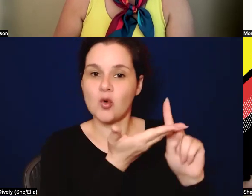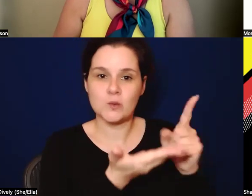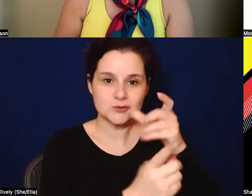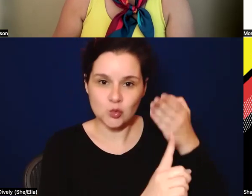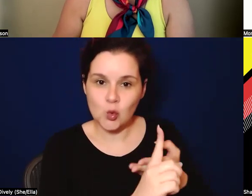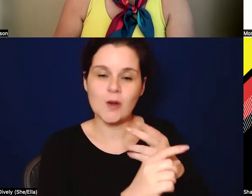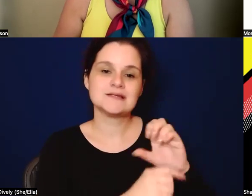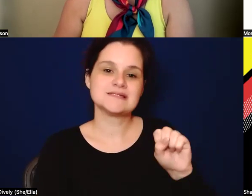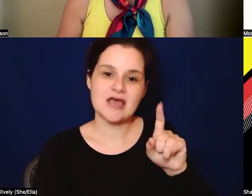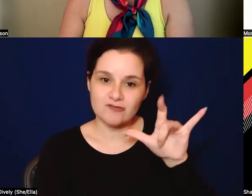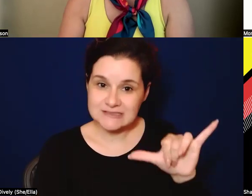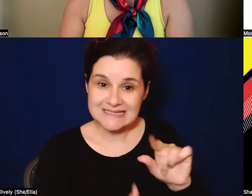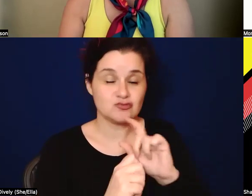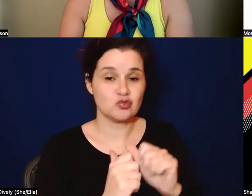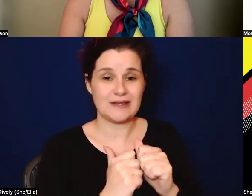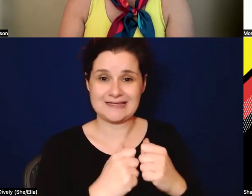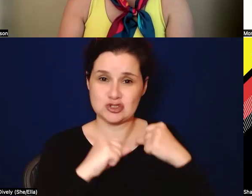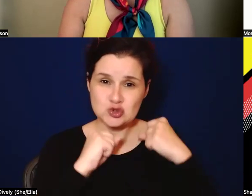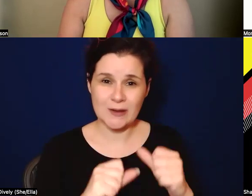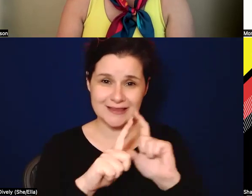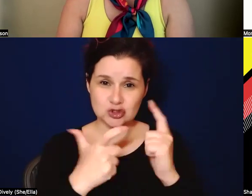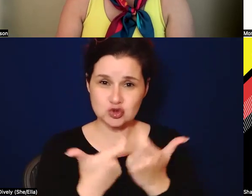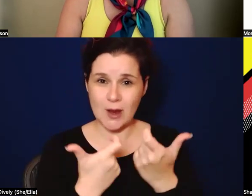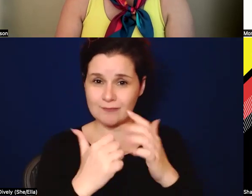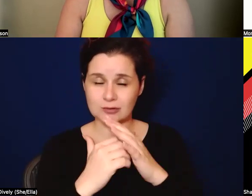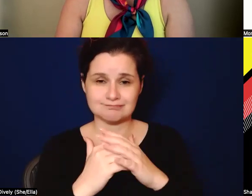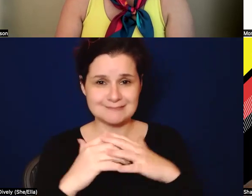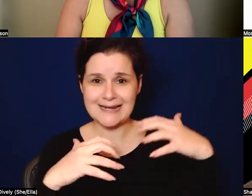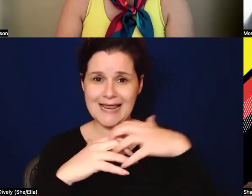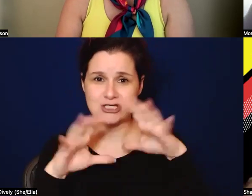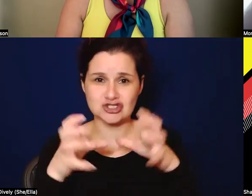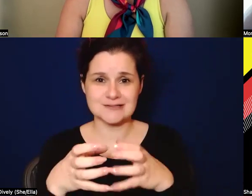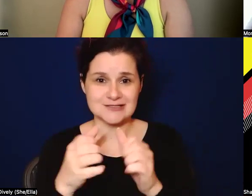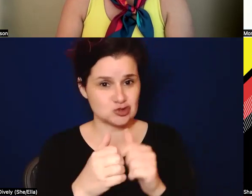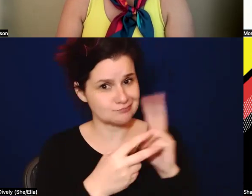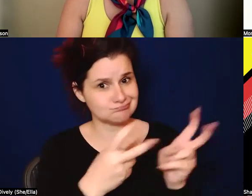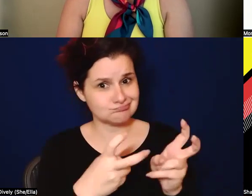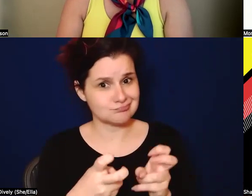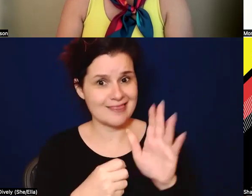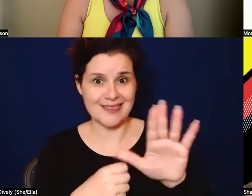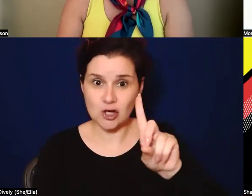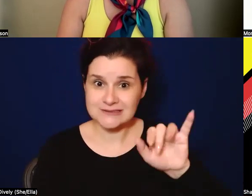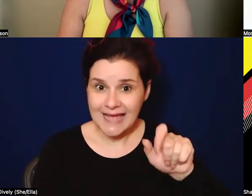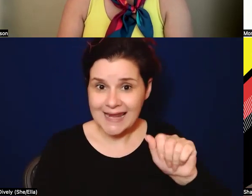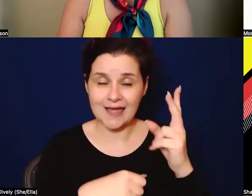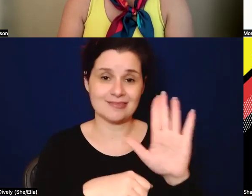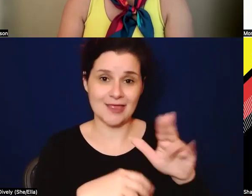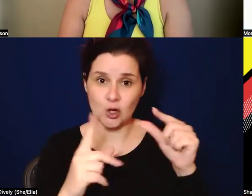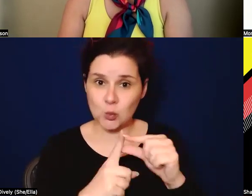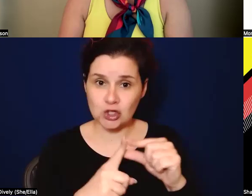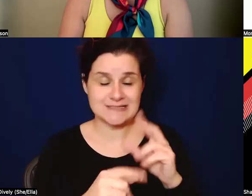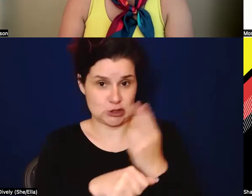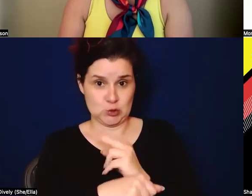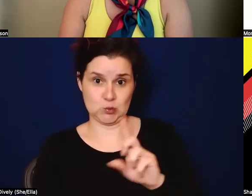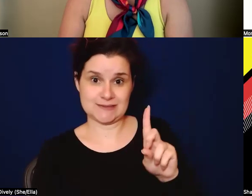um, really strengthening tribal nations to, um, have put their own data in their own words and to use data to their own,